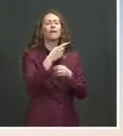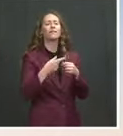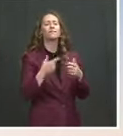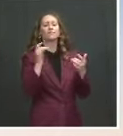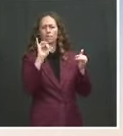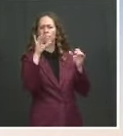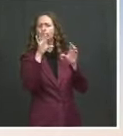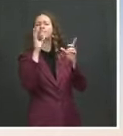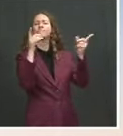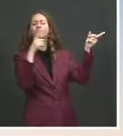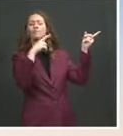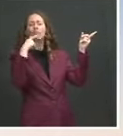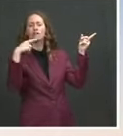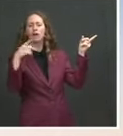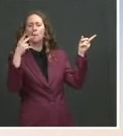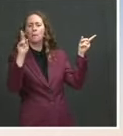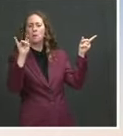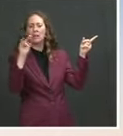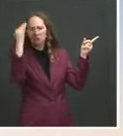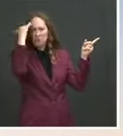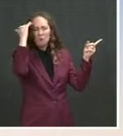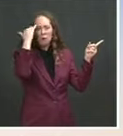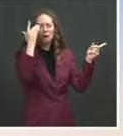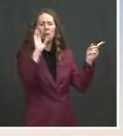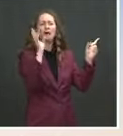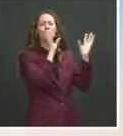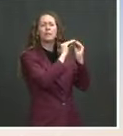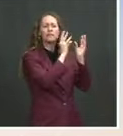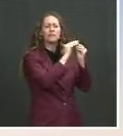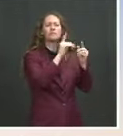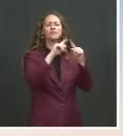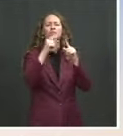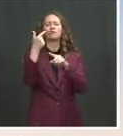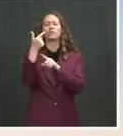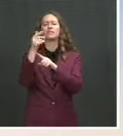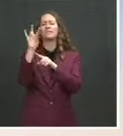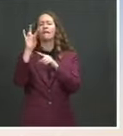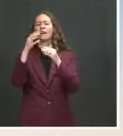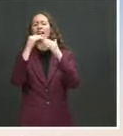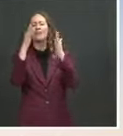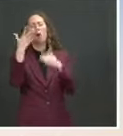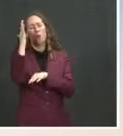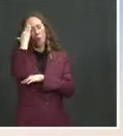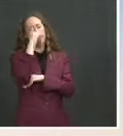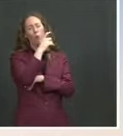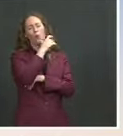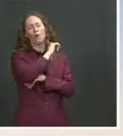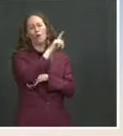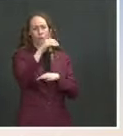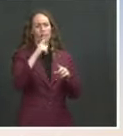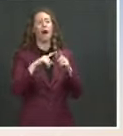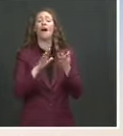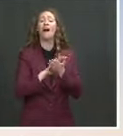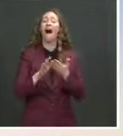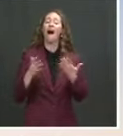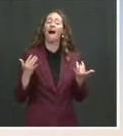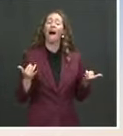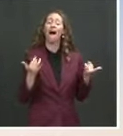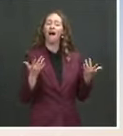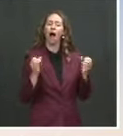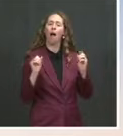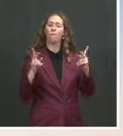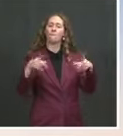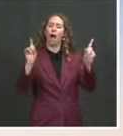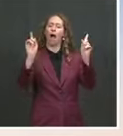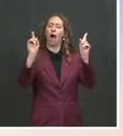and he'll see at the G7. Now, this is an important opportunity for him to see them in person, and there's nothing like face-to-face engagement